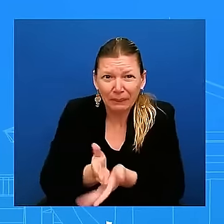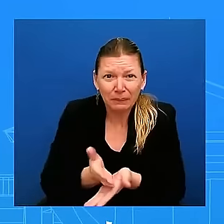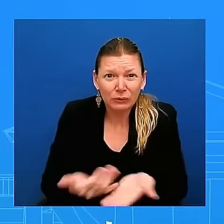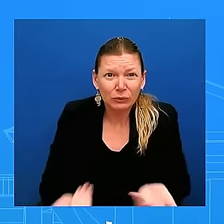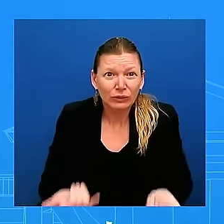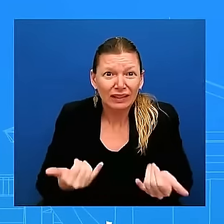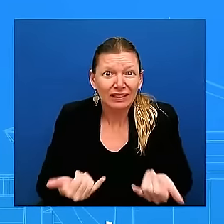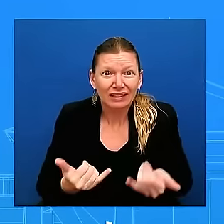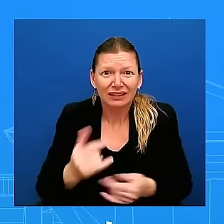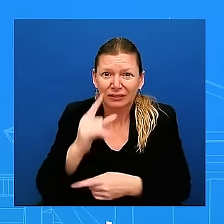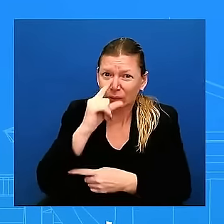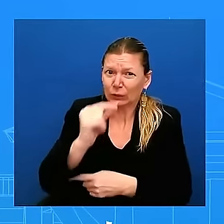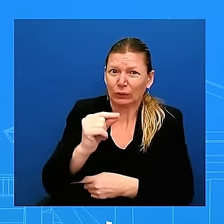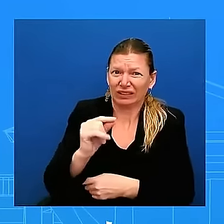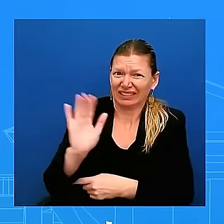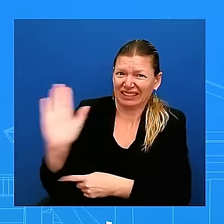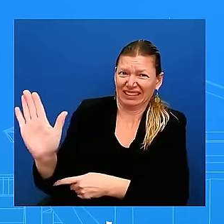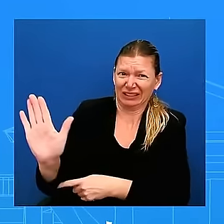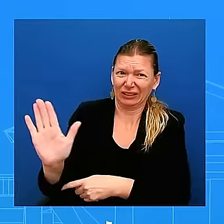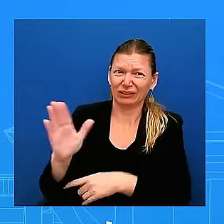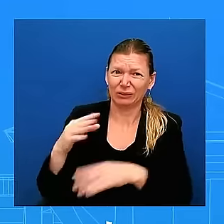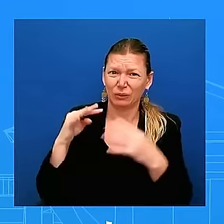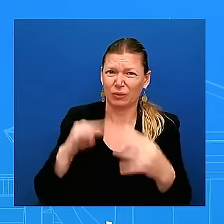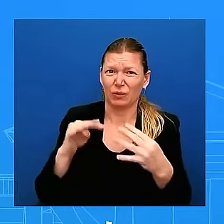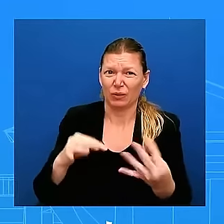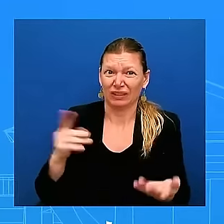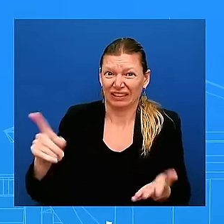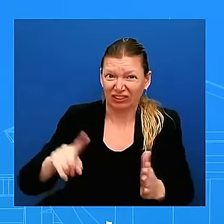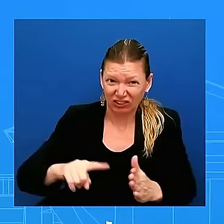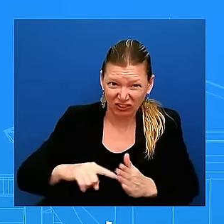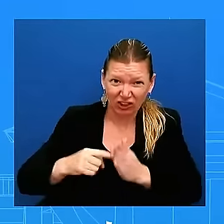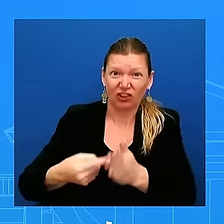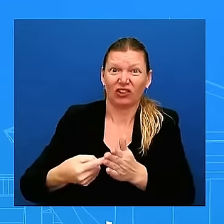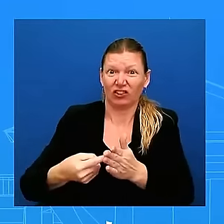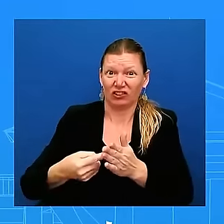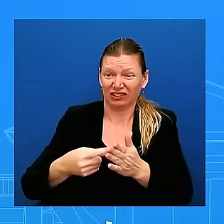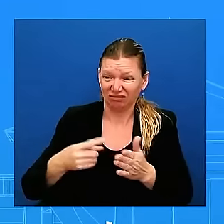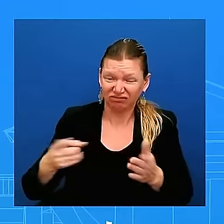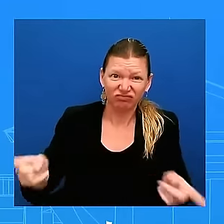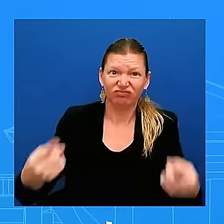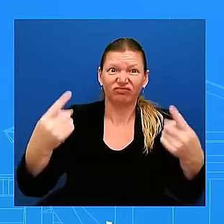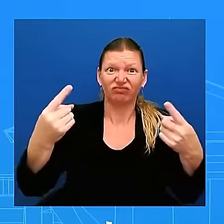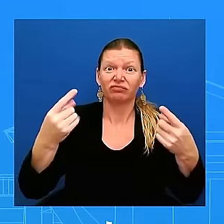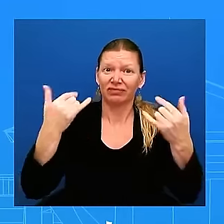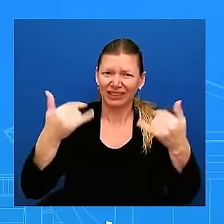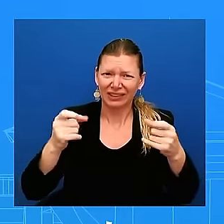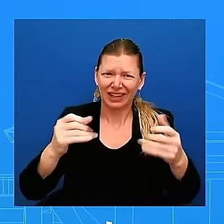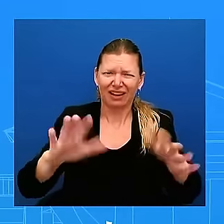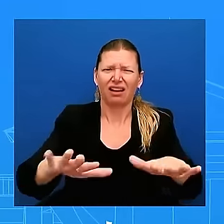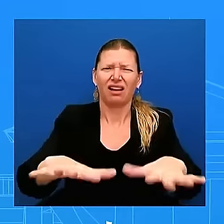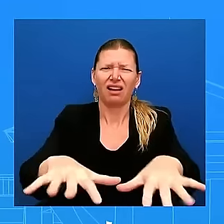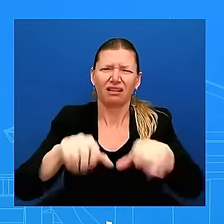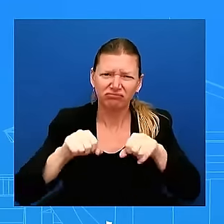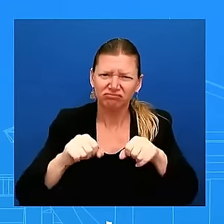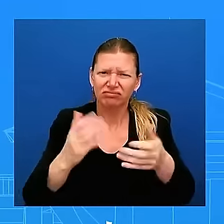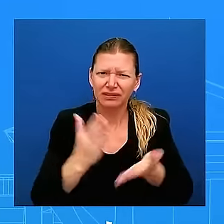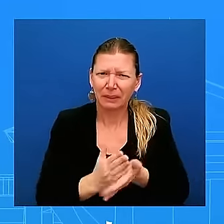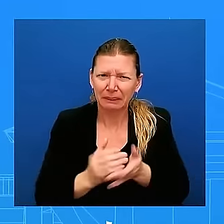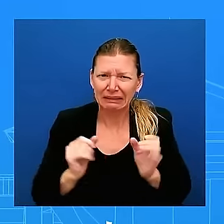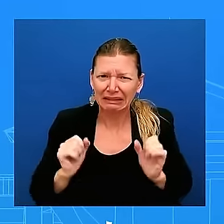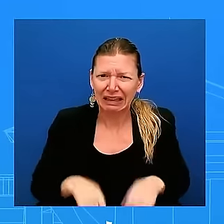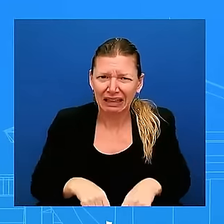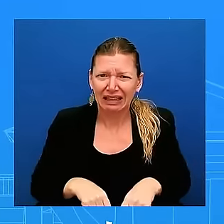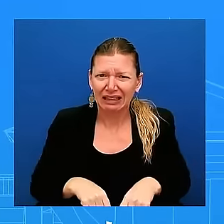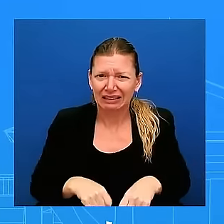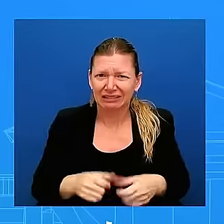on a democracy he can end this and so i'll just leave it there okay danny thanks um just